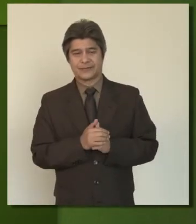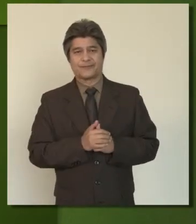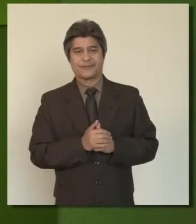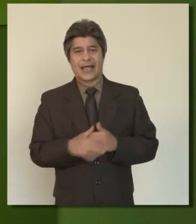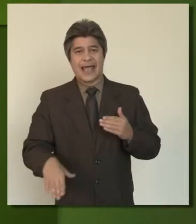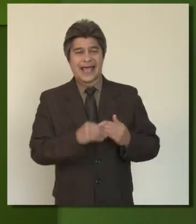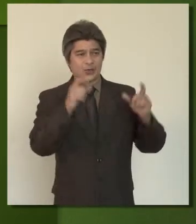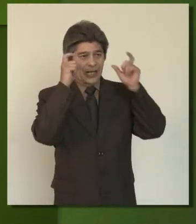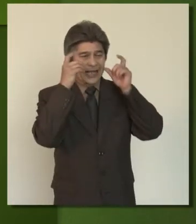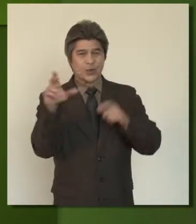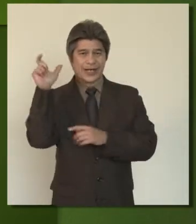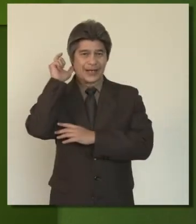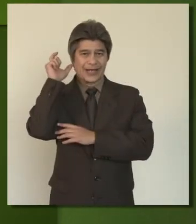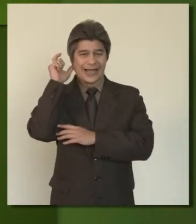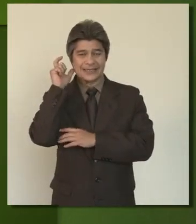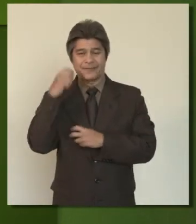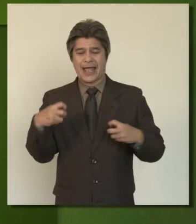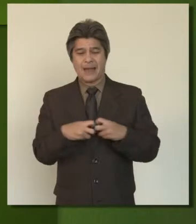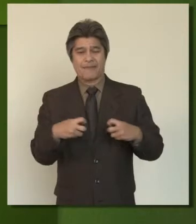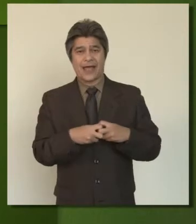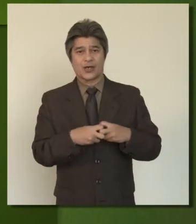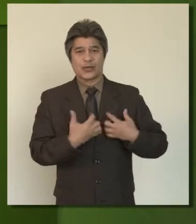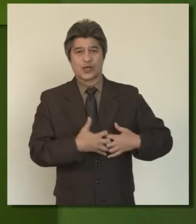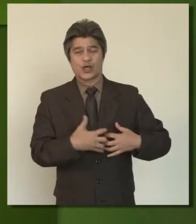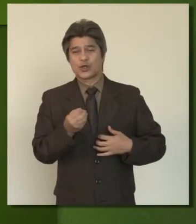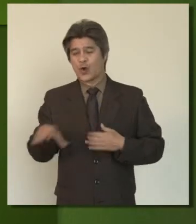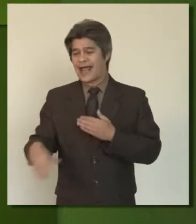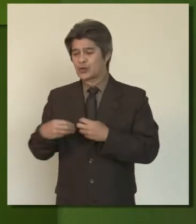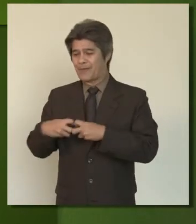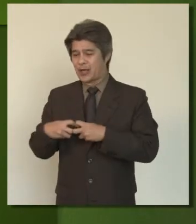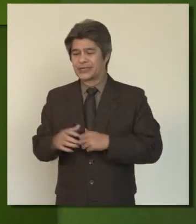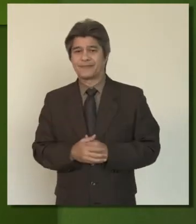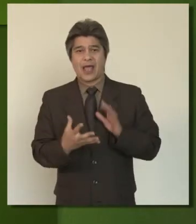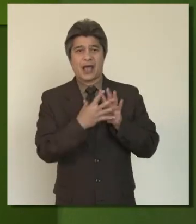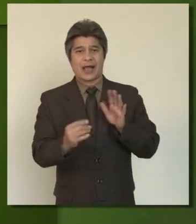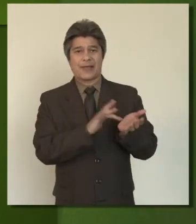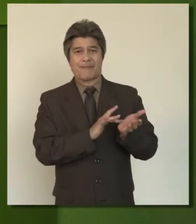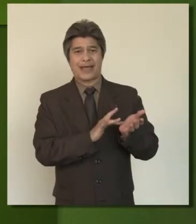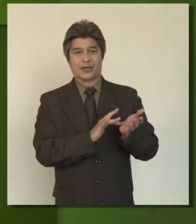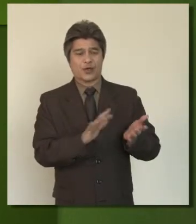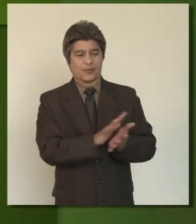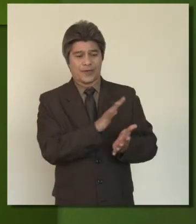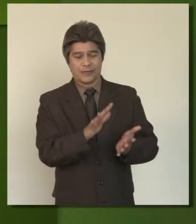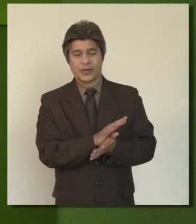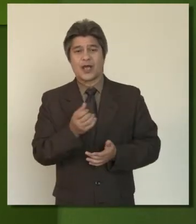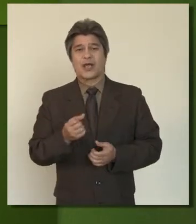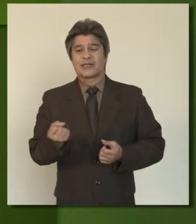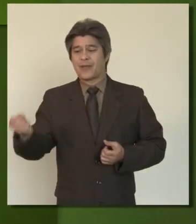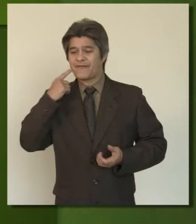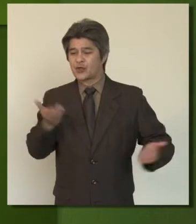of the following items. Extra glasses or hearing aids. Battery chargers or extra batteries. Copies of medical prescriptions.